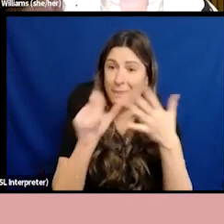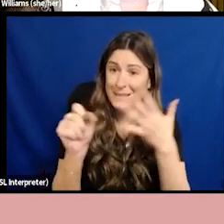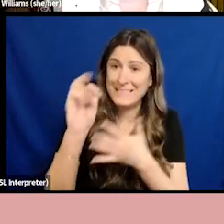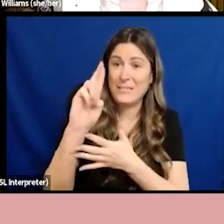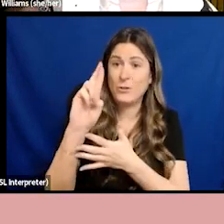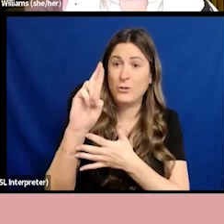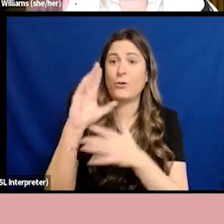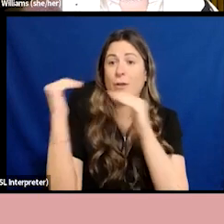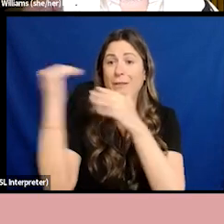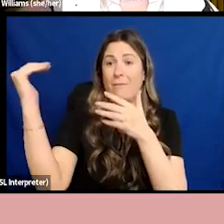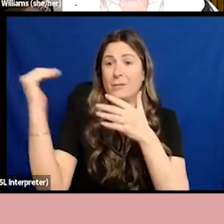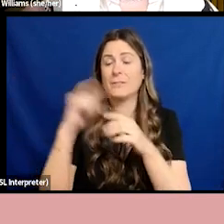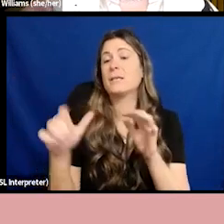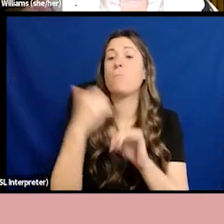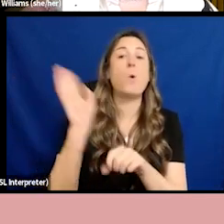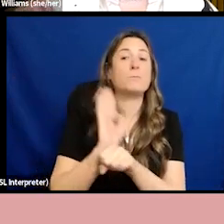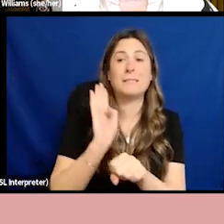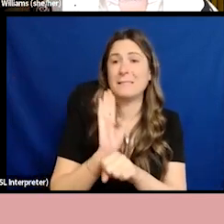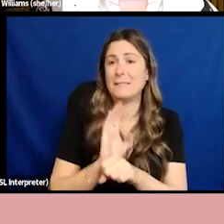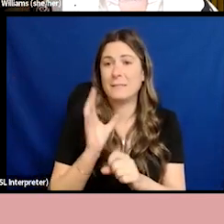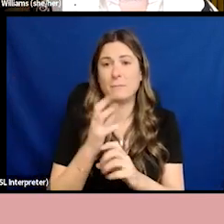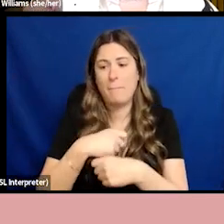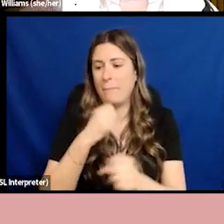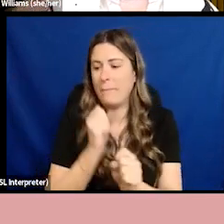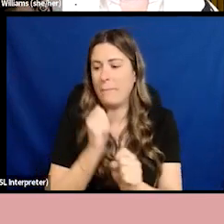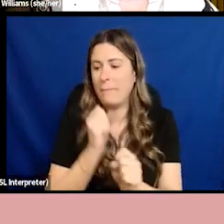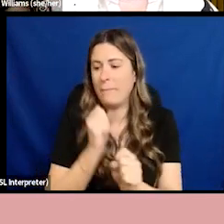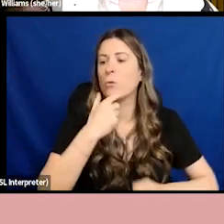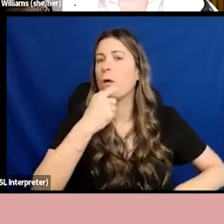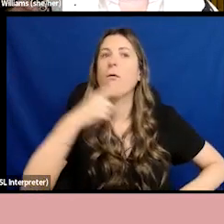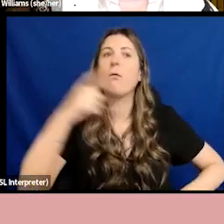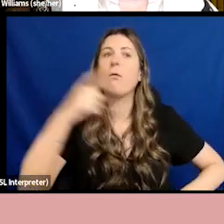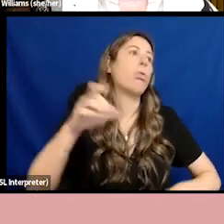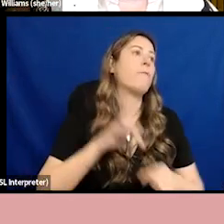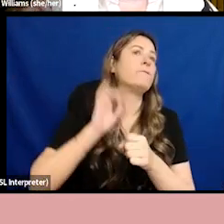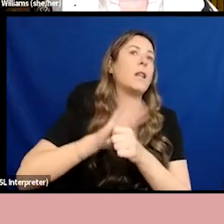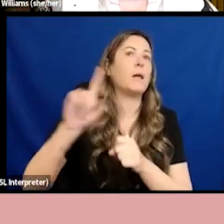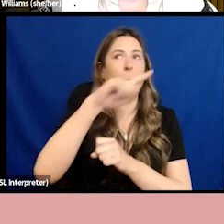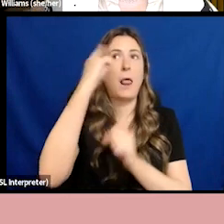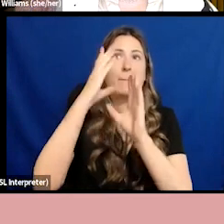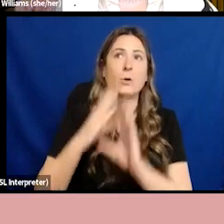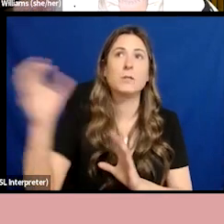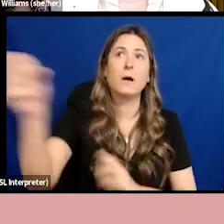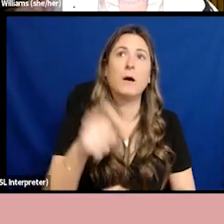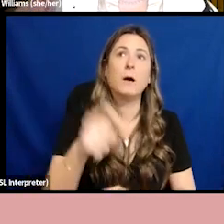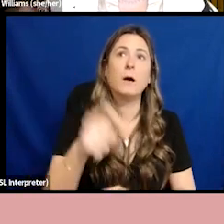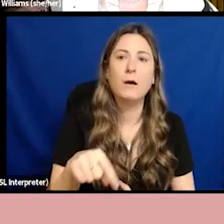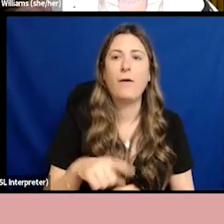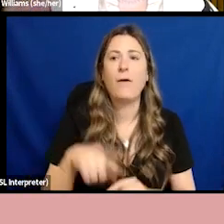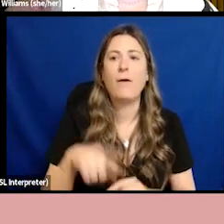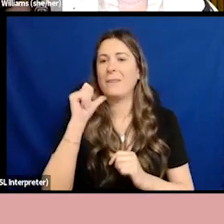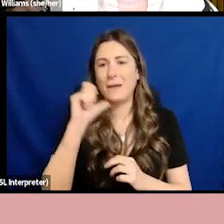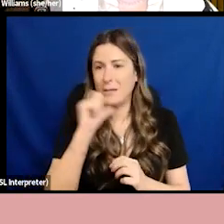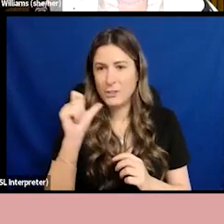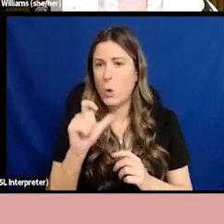tokenistic hires at inexpensive junior levels, but they don't make the same investment in developing or promoting that